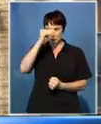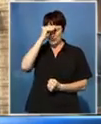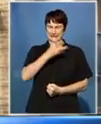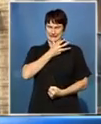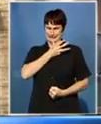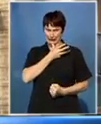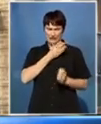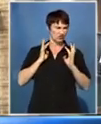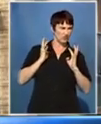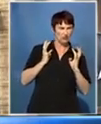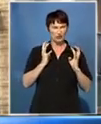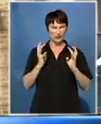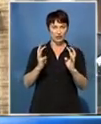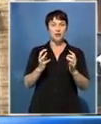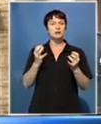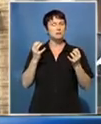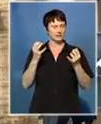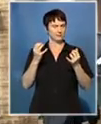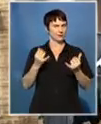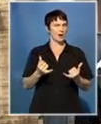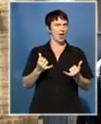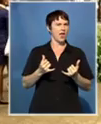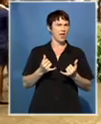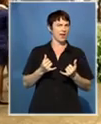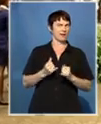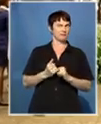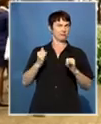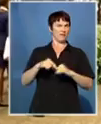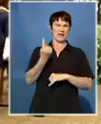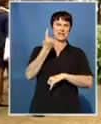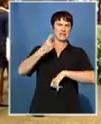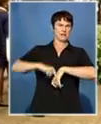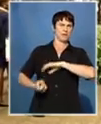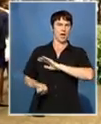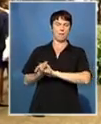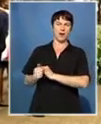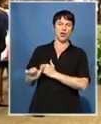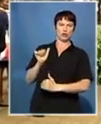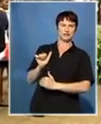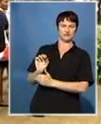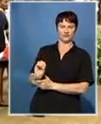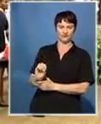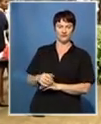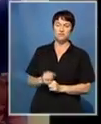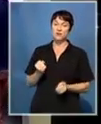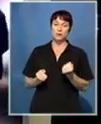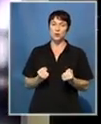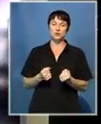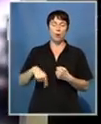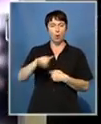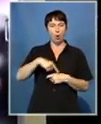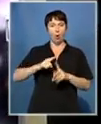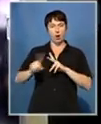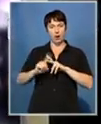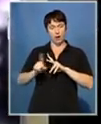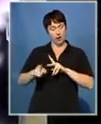contingent on high alert. But today was the first time there was an actual threat. The courthouse evacuated. A